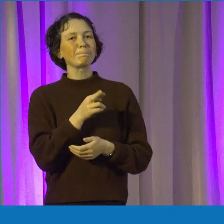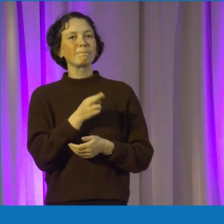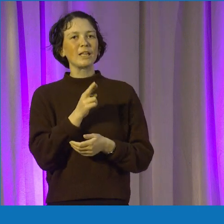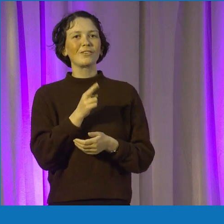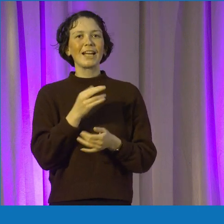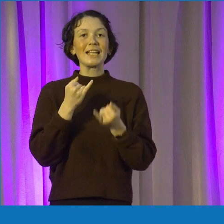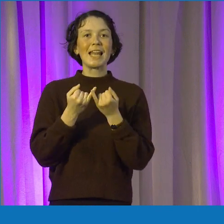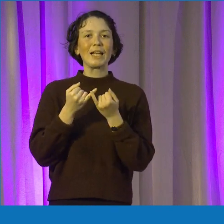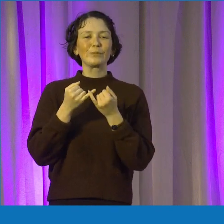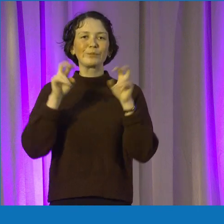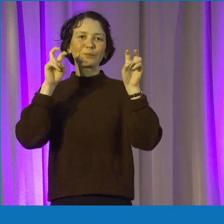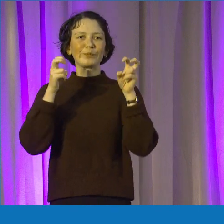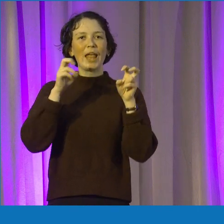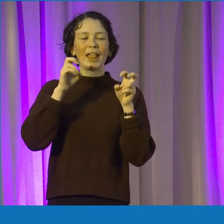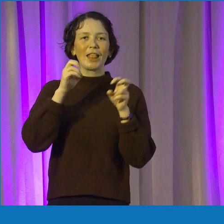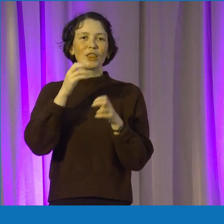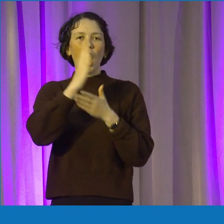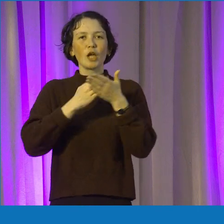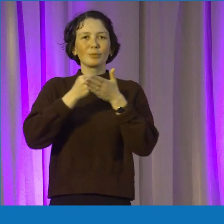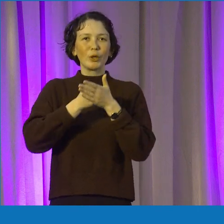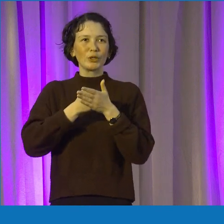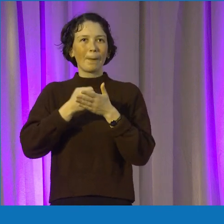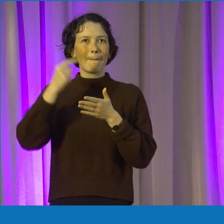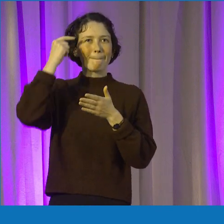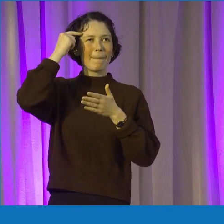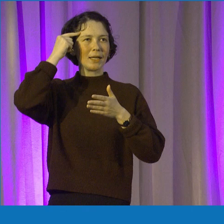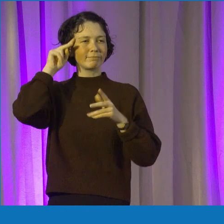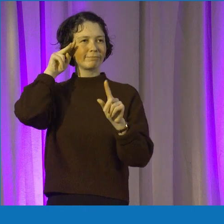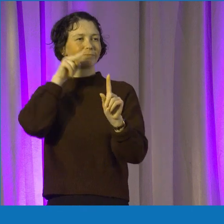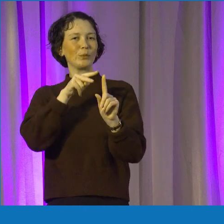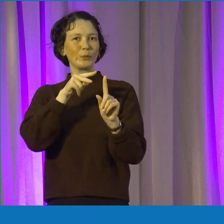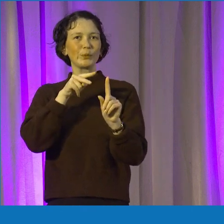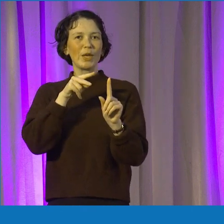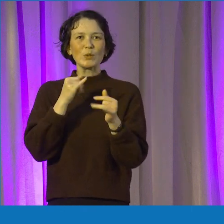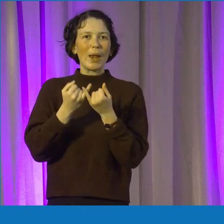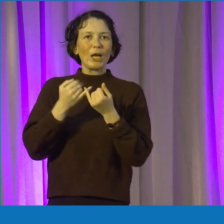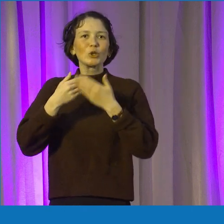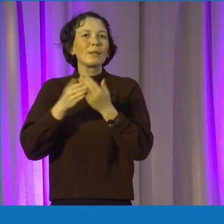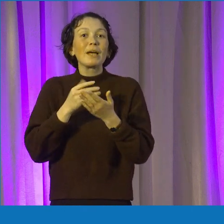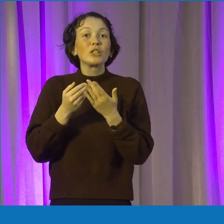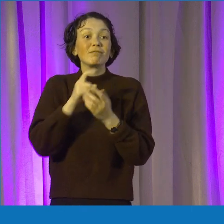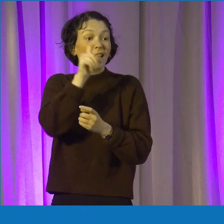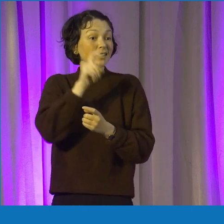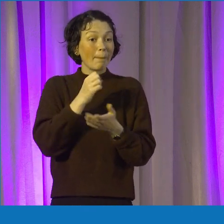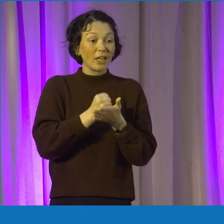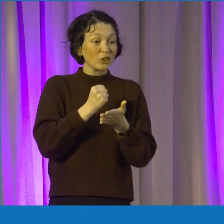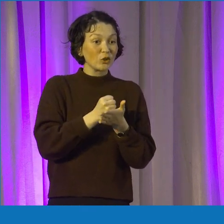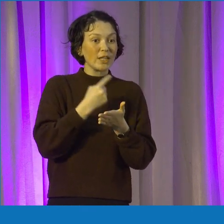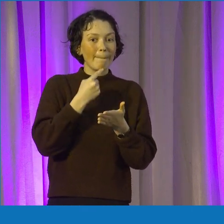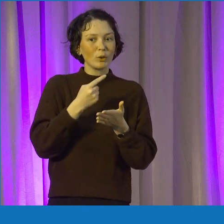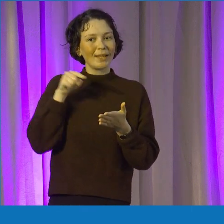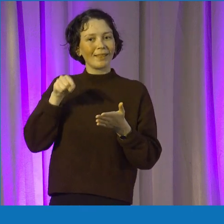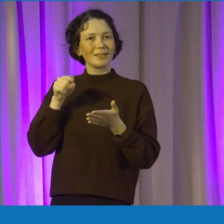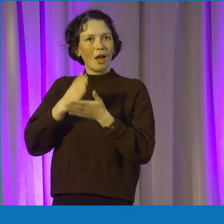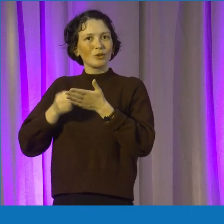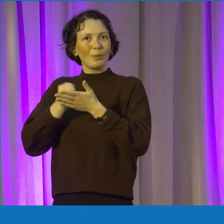mindset, like the idea that that mindset and that way of thinking can be valuable to you, kind of regardless of what you're studying, it's something that is going to suit you well